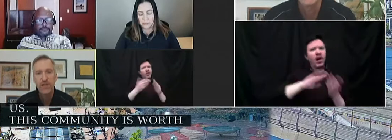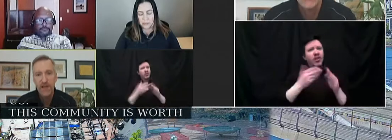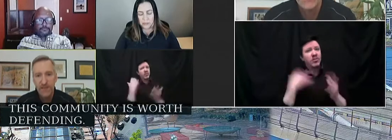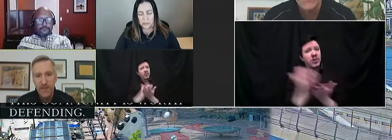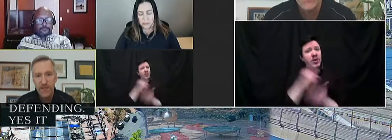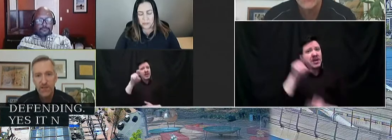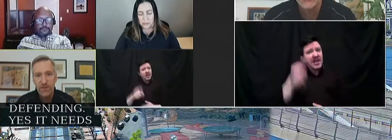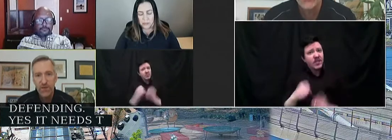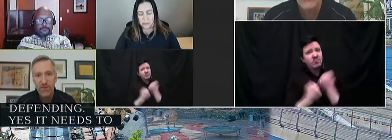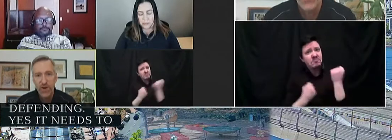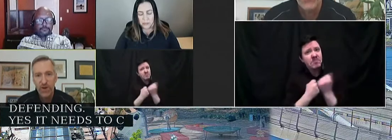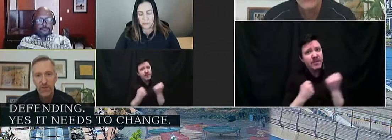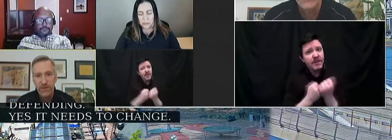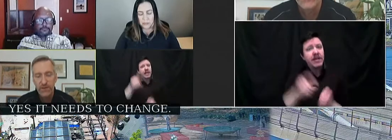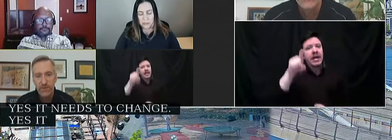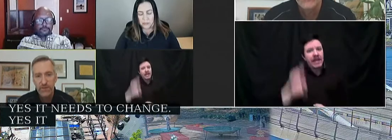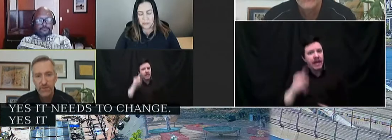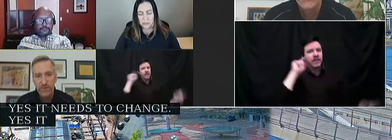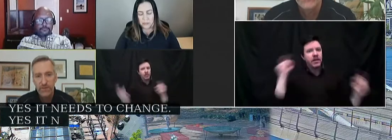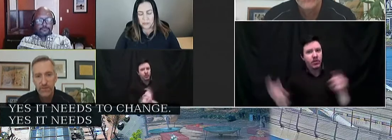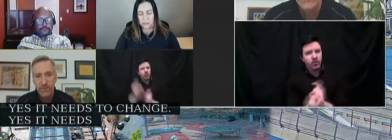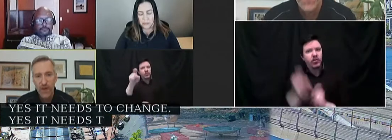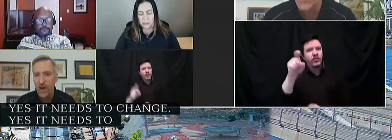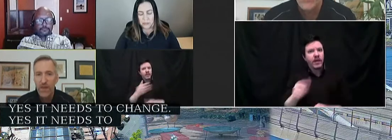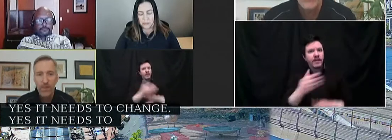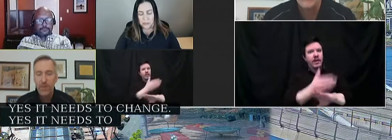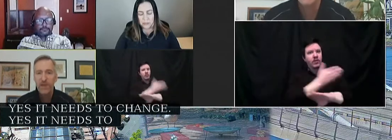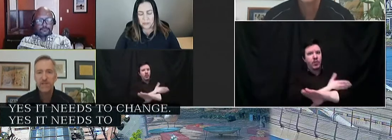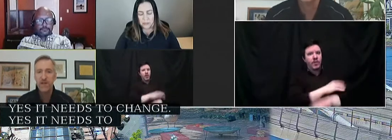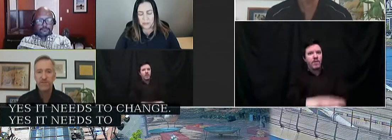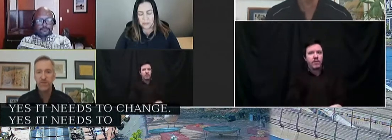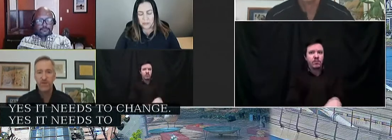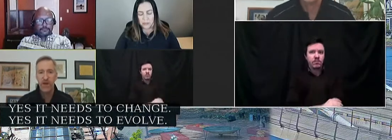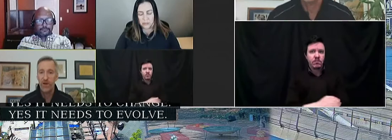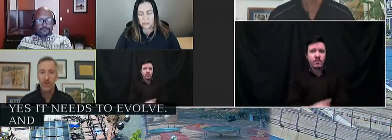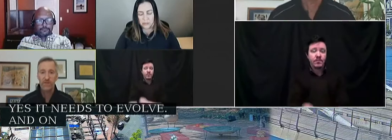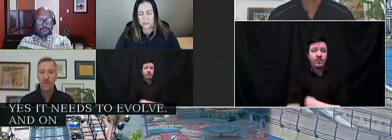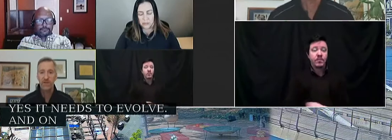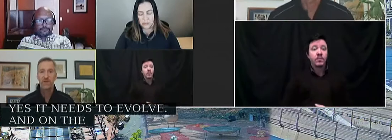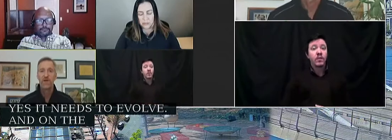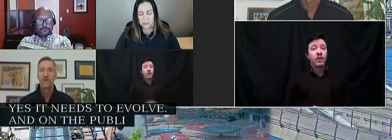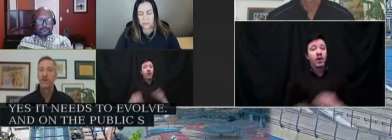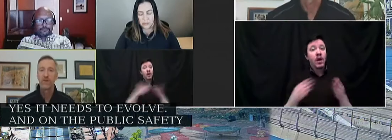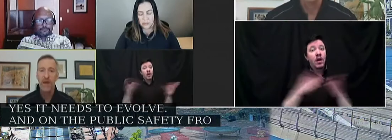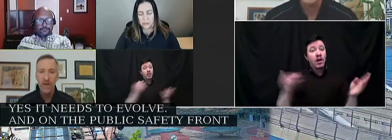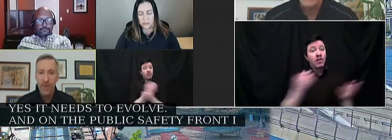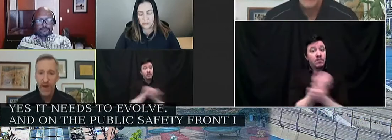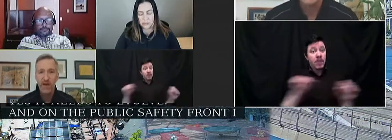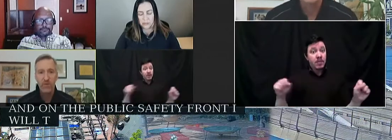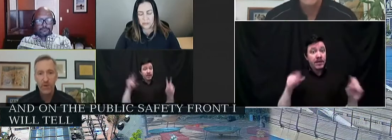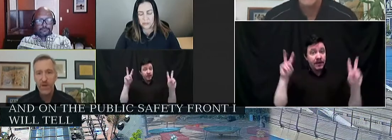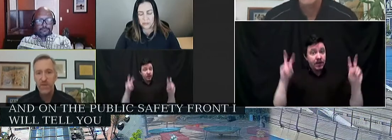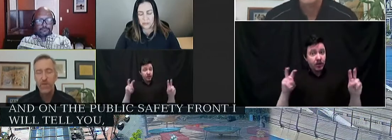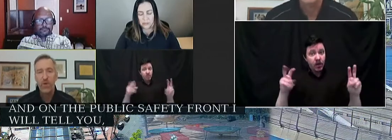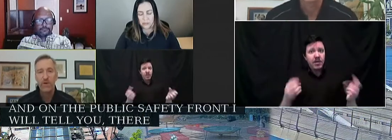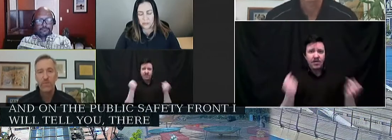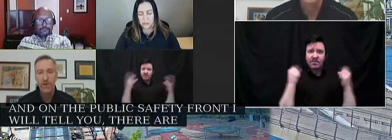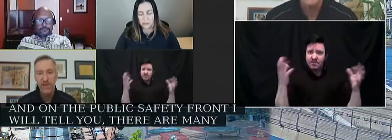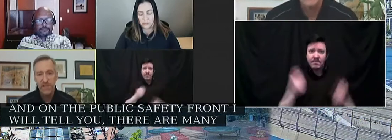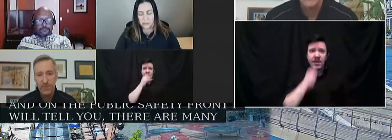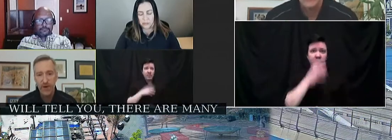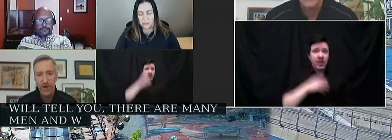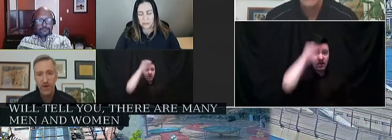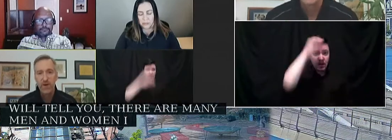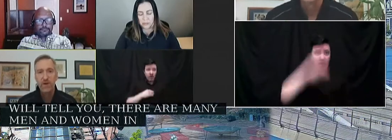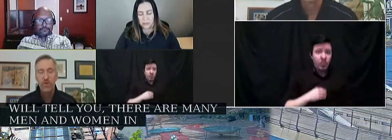change. Yes, it needs to evolve. And on the public safety front, I will tell you, there are many men and women in the Portland